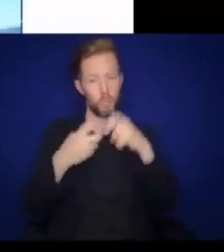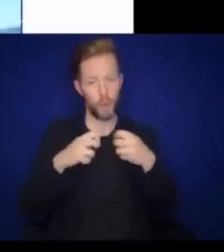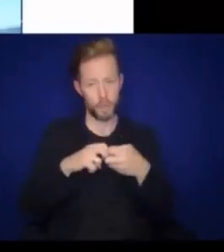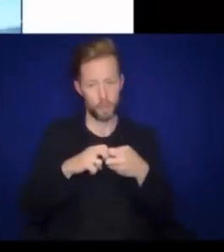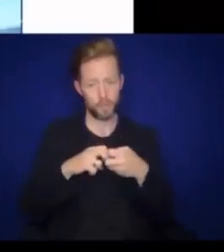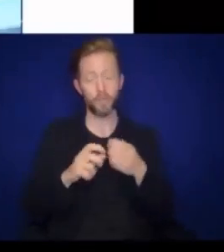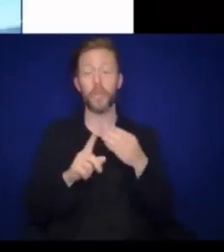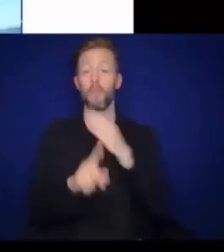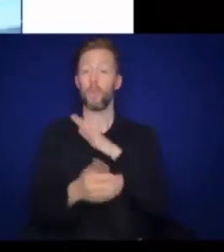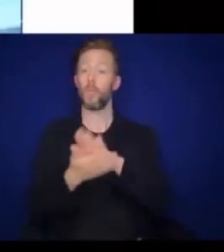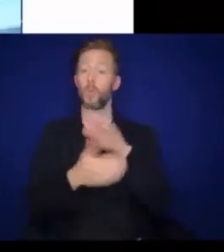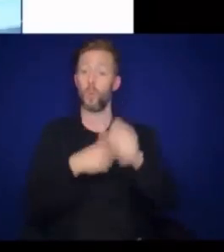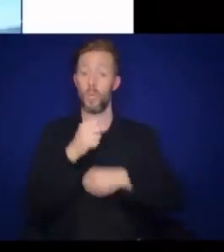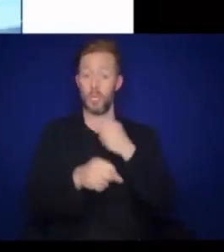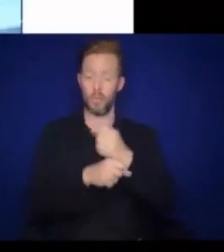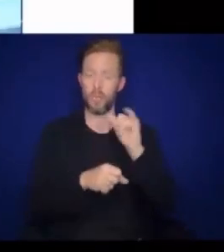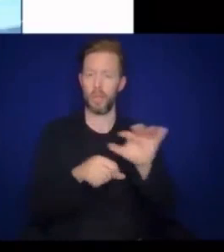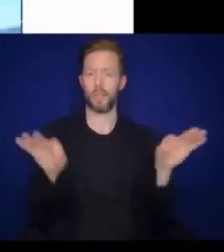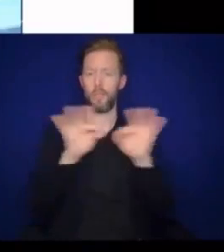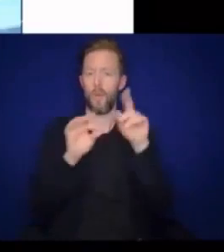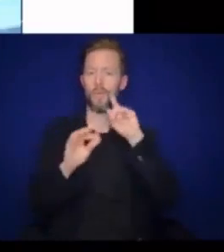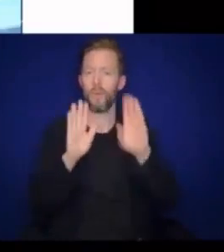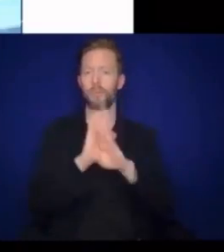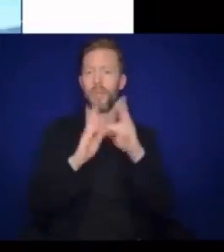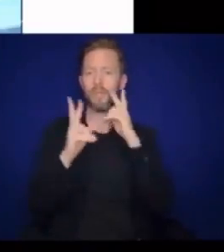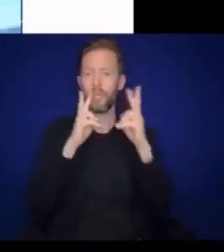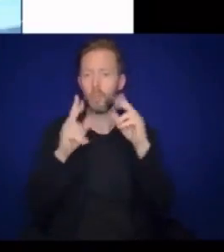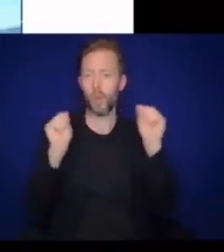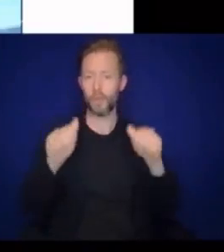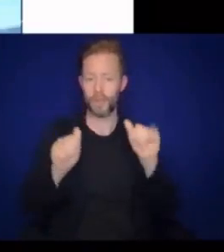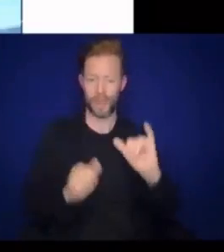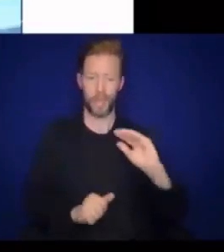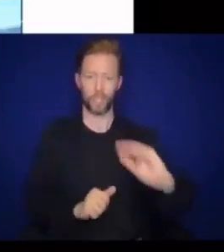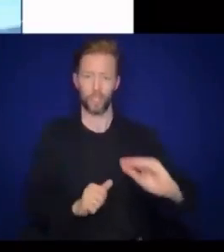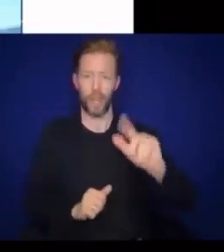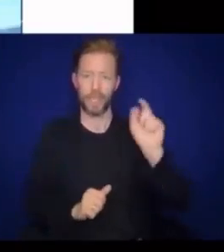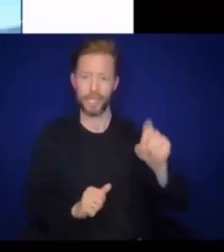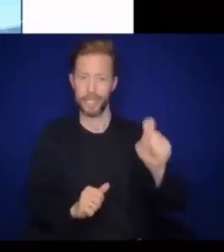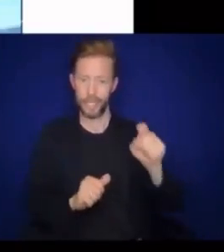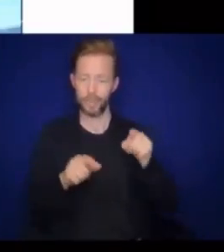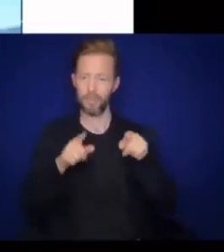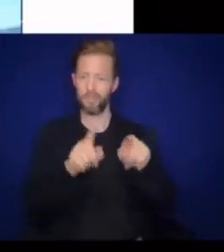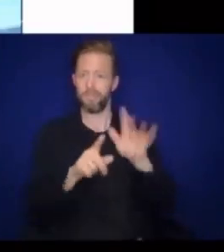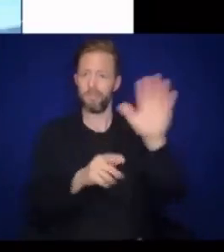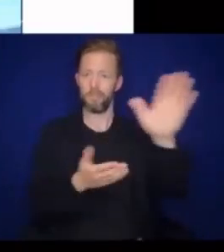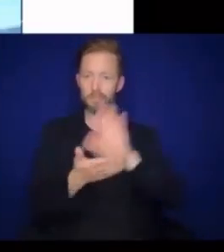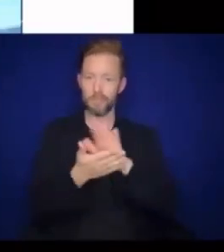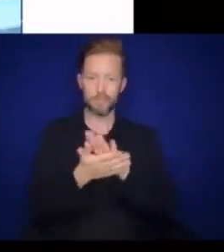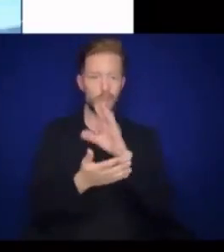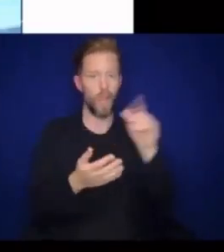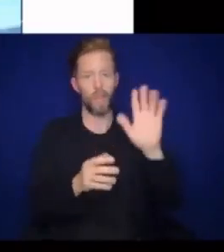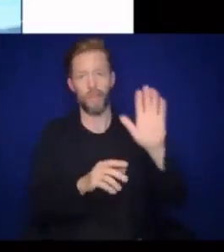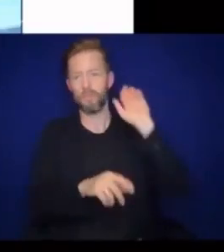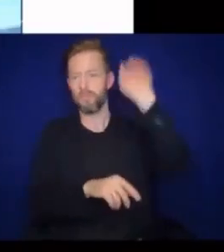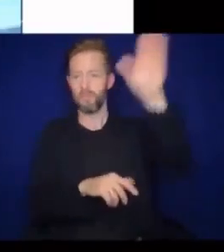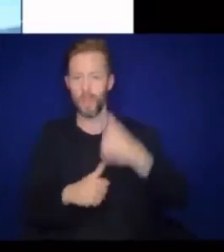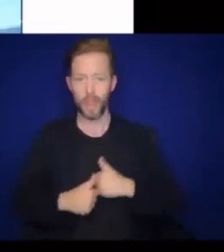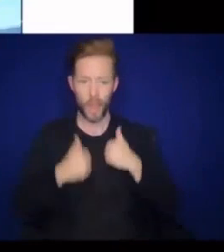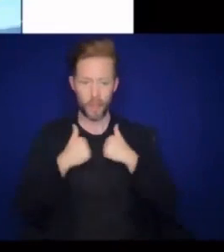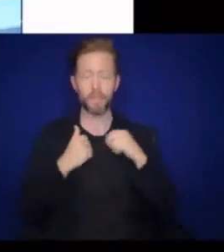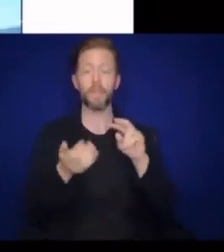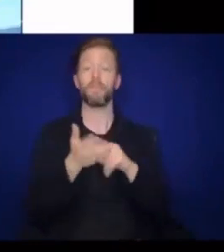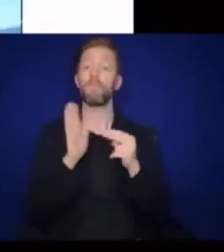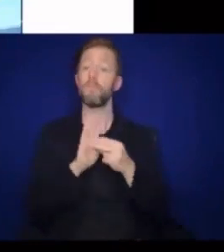The preschool years are a time for developing the visual abilities that a child will need throughout school and their entire life.